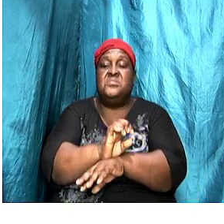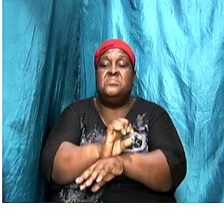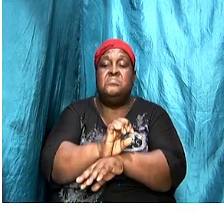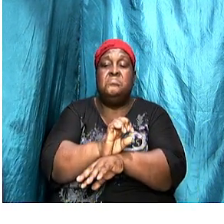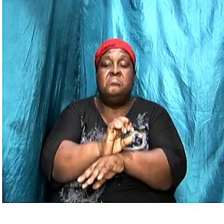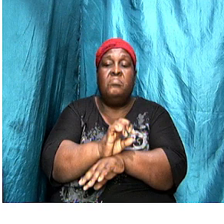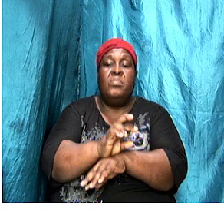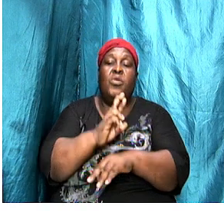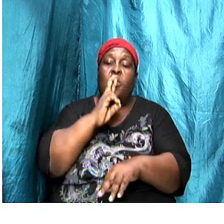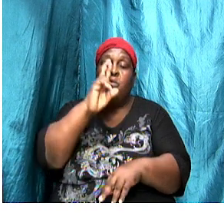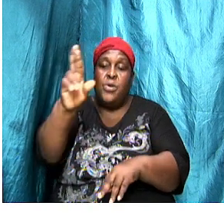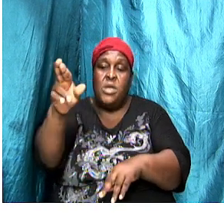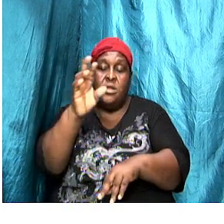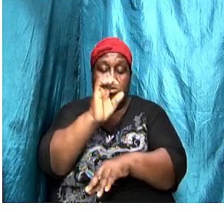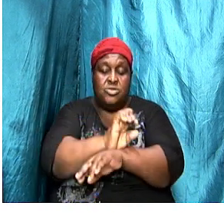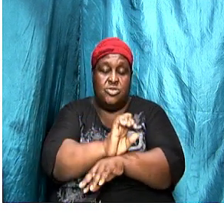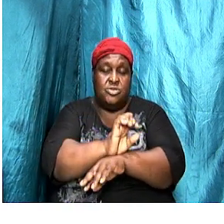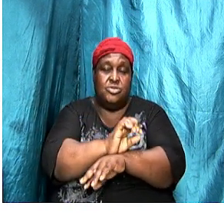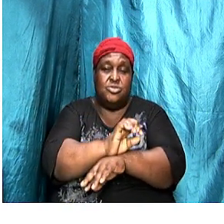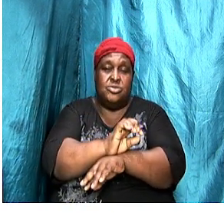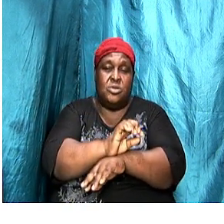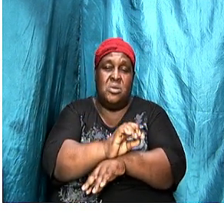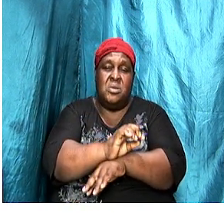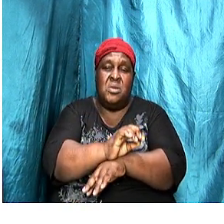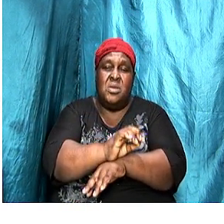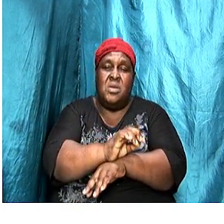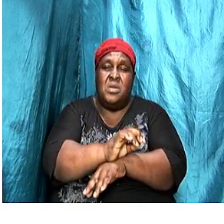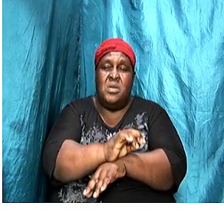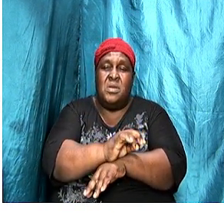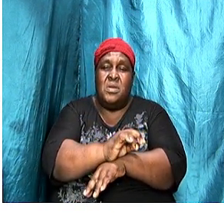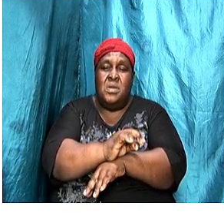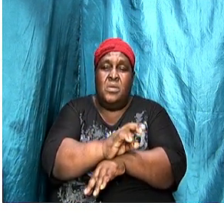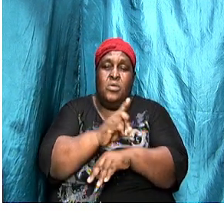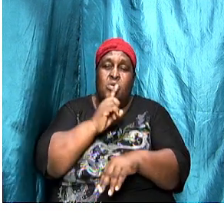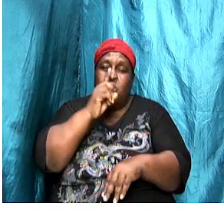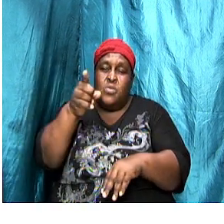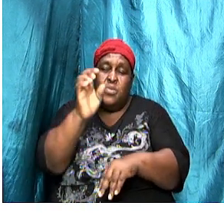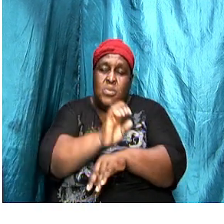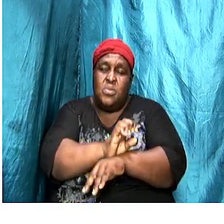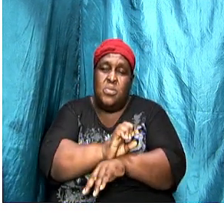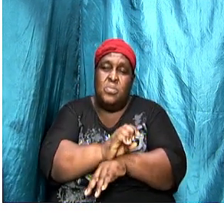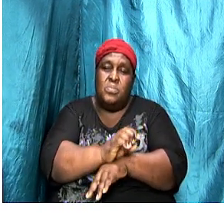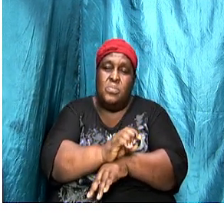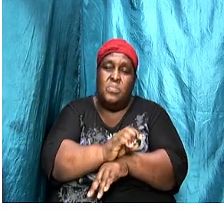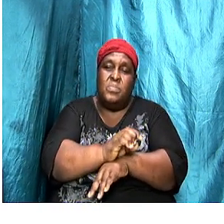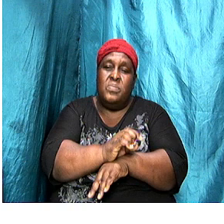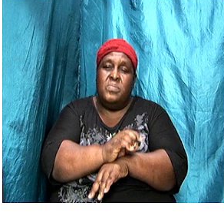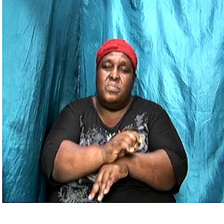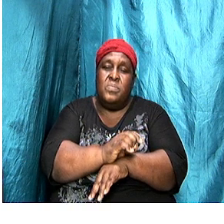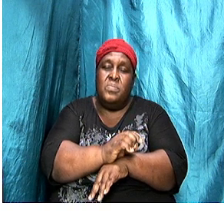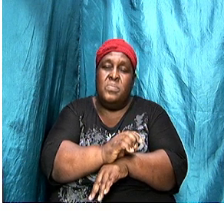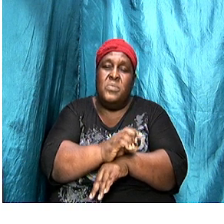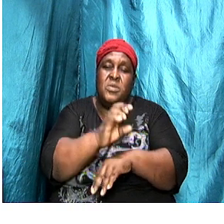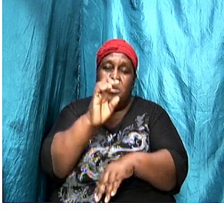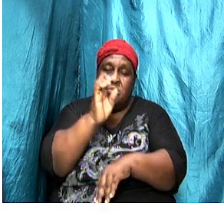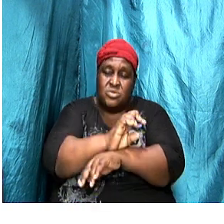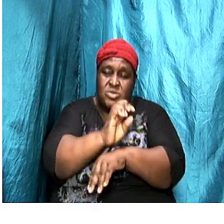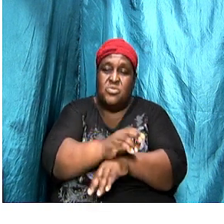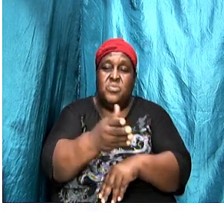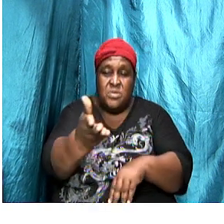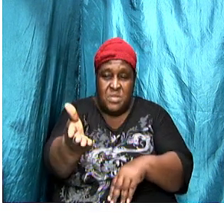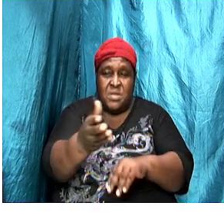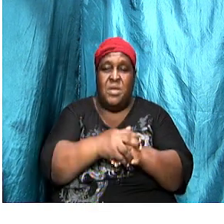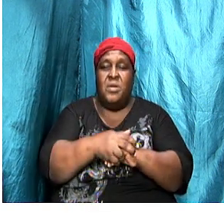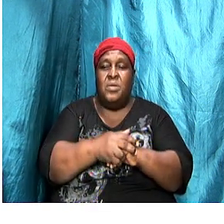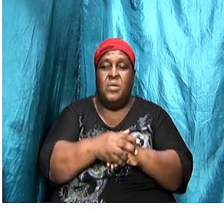real churches. They were literal churches. They existed. And we know that this is a fact.